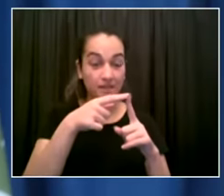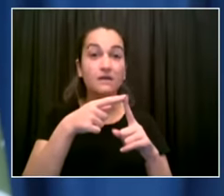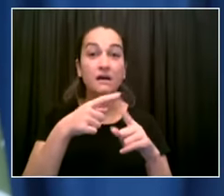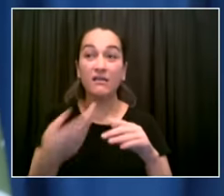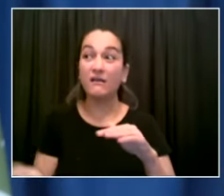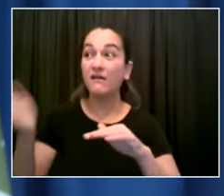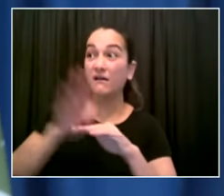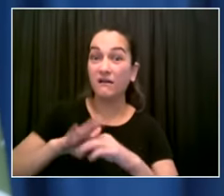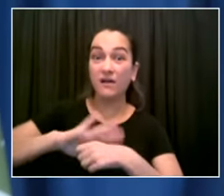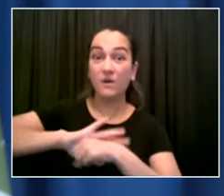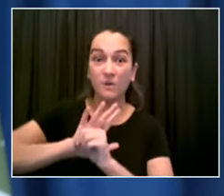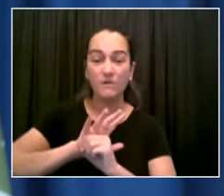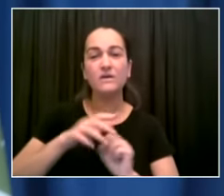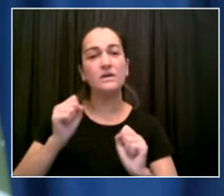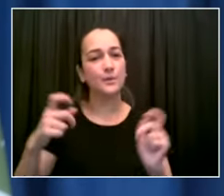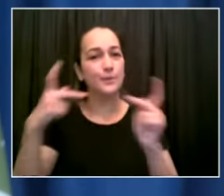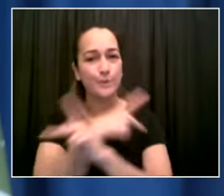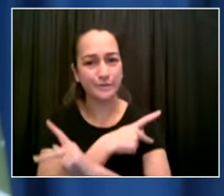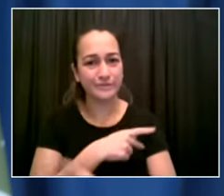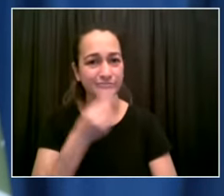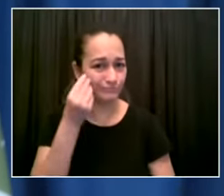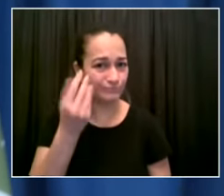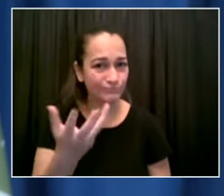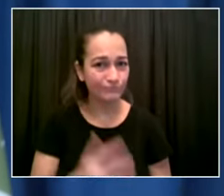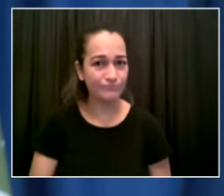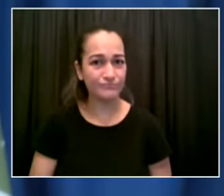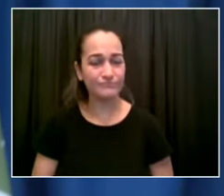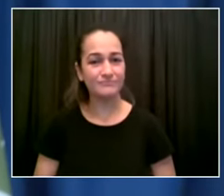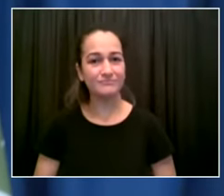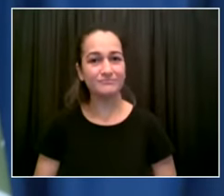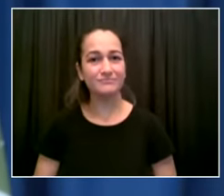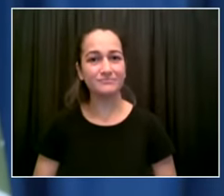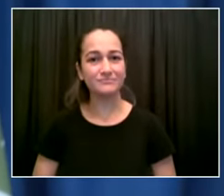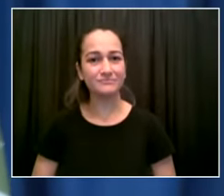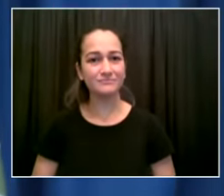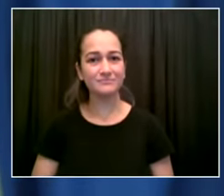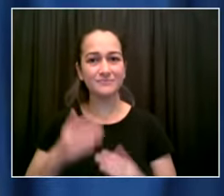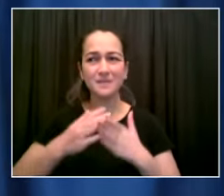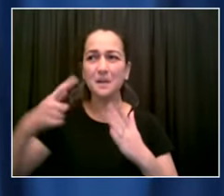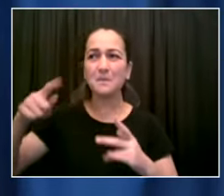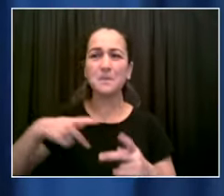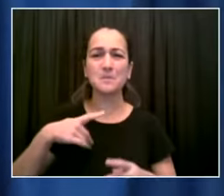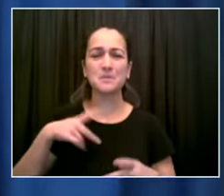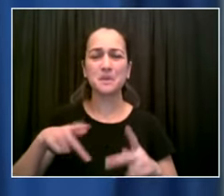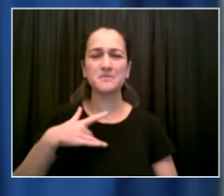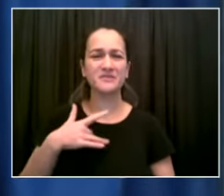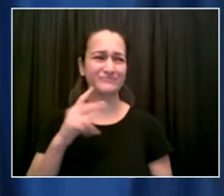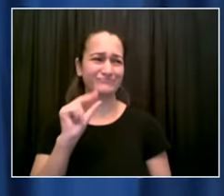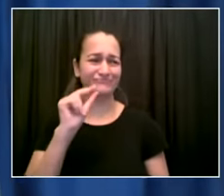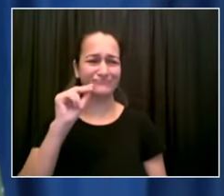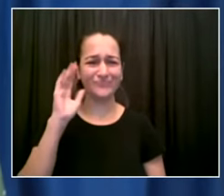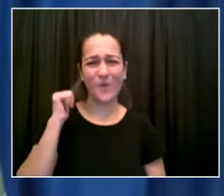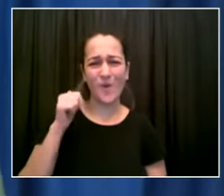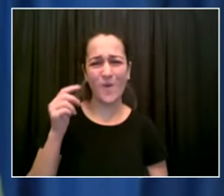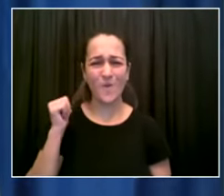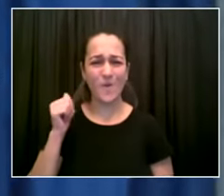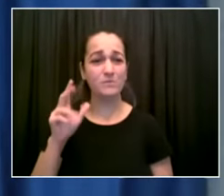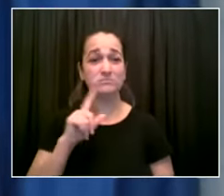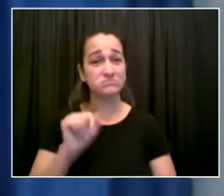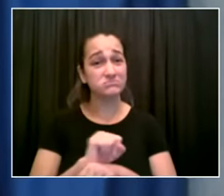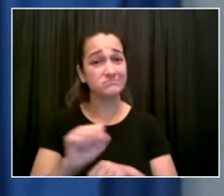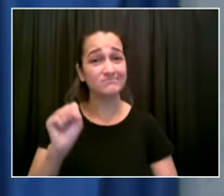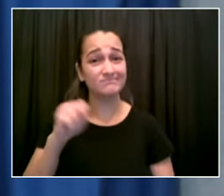but he is the leading and loudest voice on it mayor wouldn't be one of our press conferences without a board